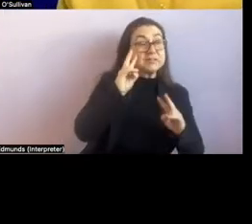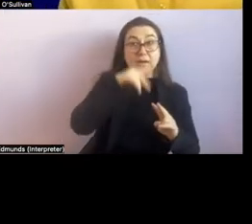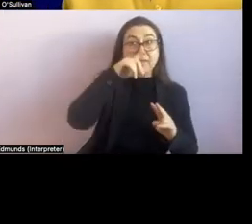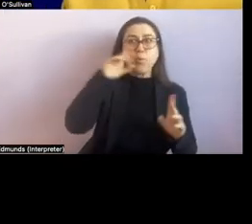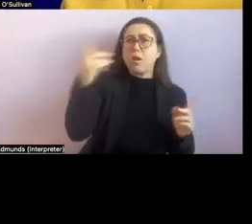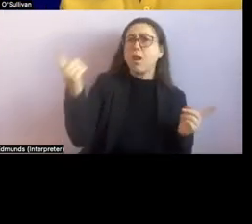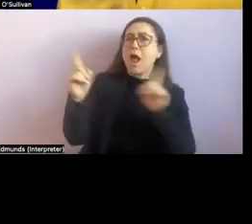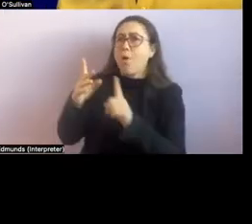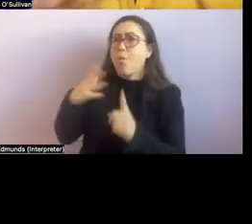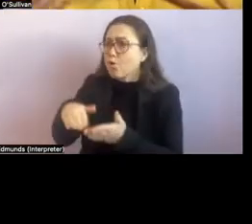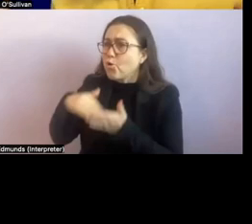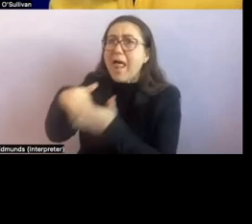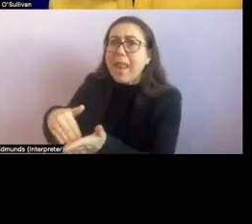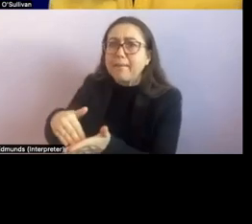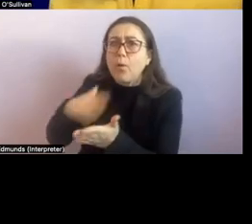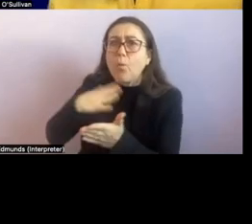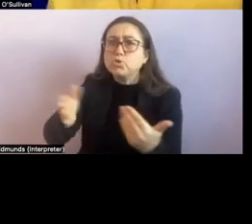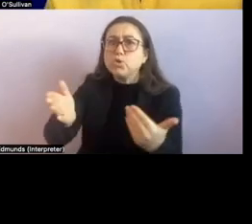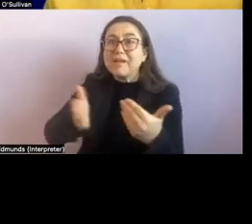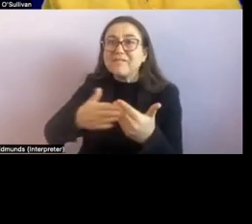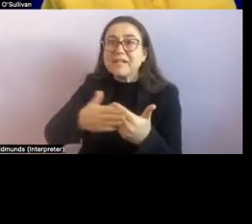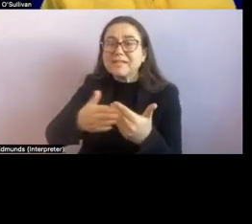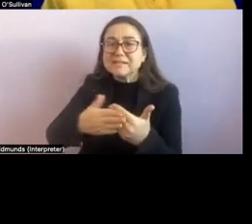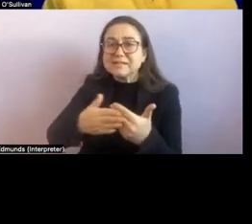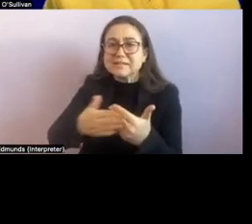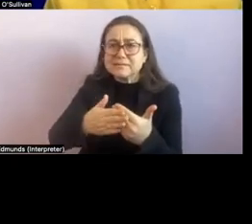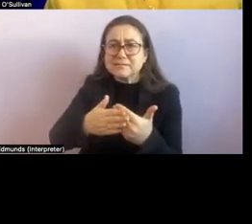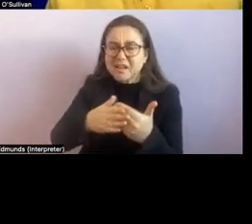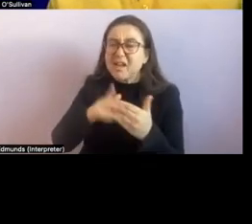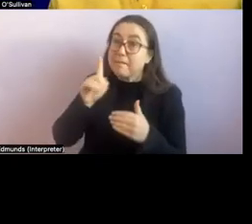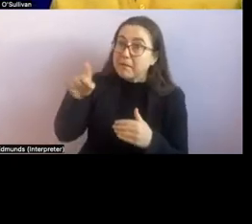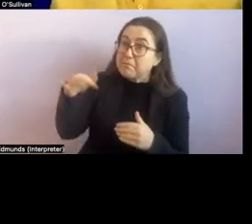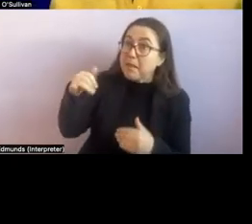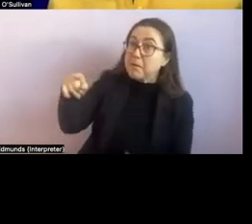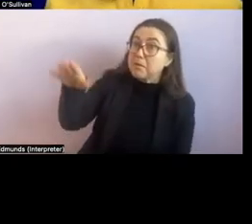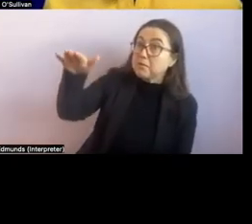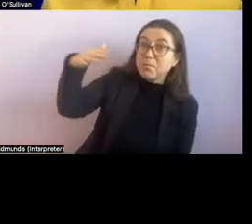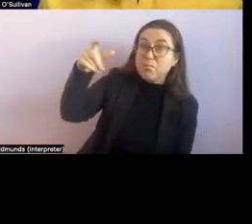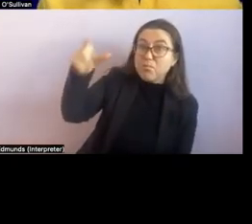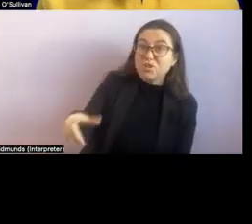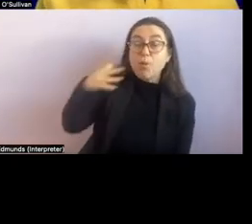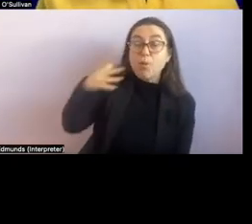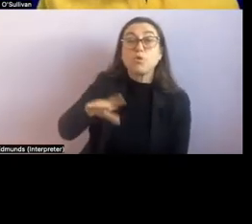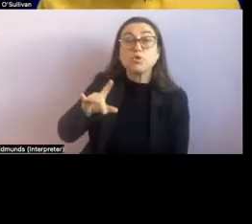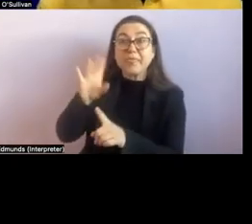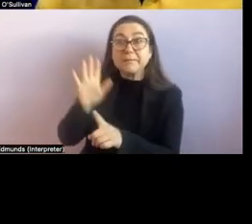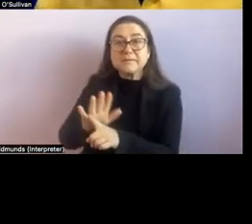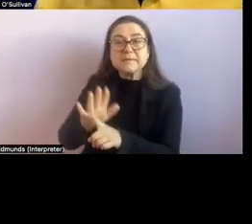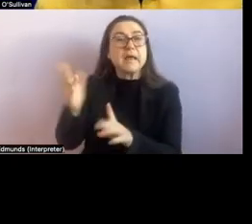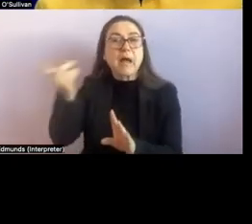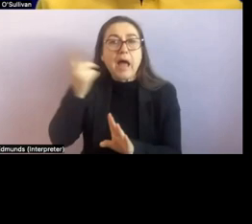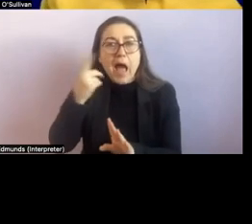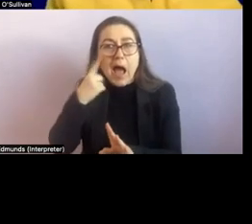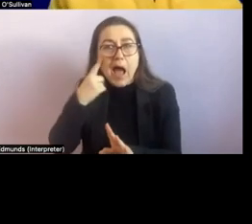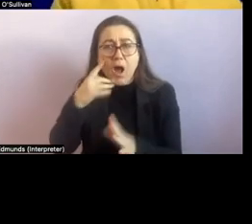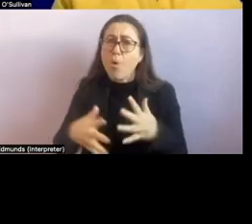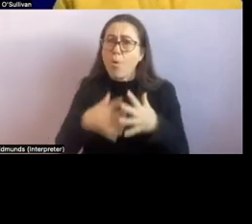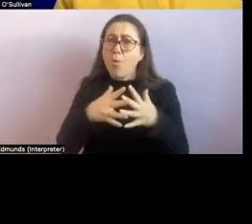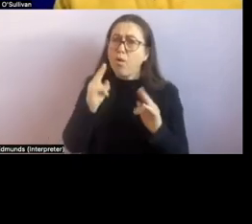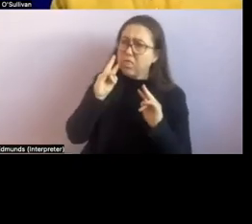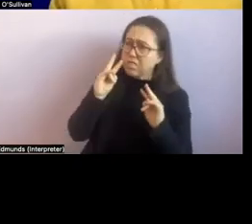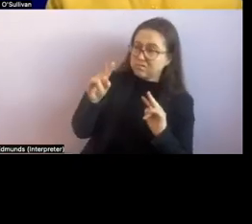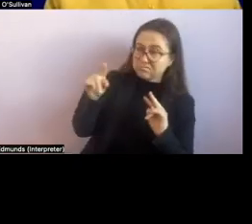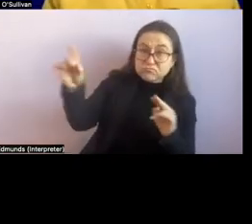and not allow that time to explore where they are in their space um i think it's important to monitor for any signs of discomfort or